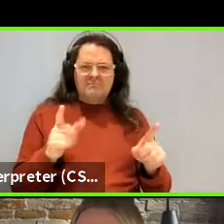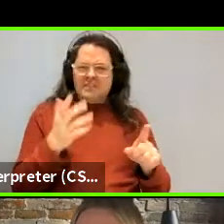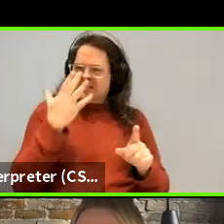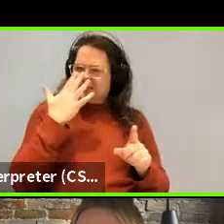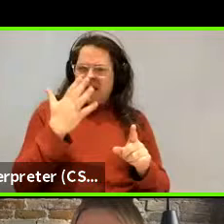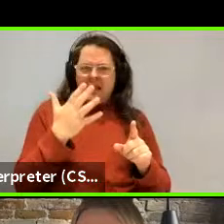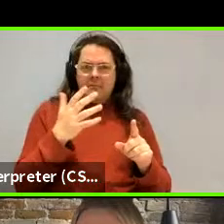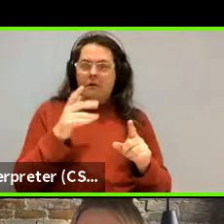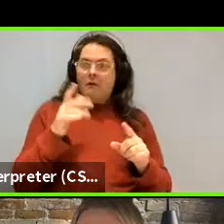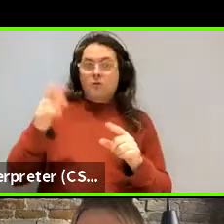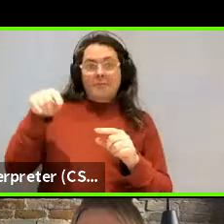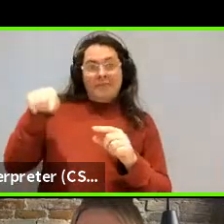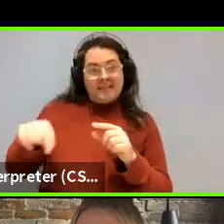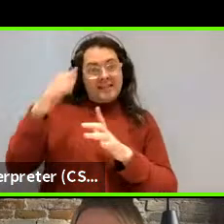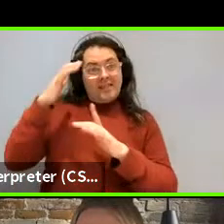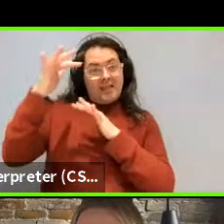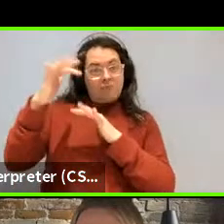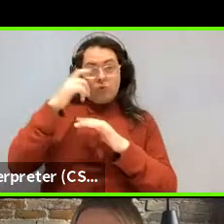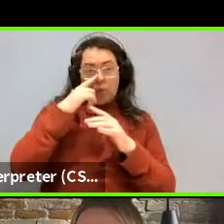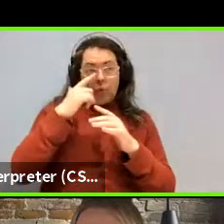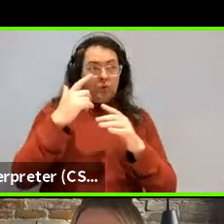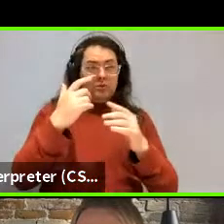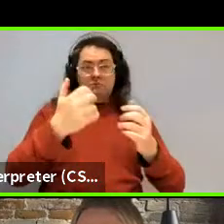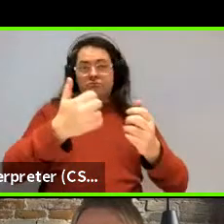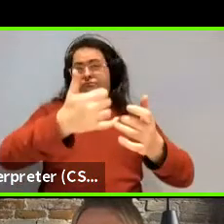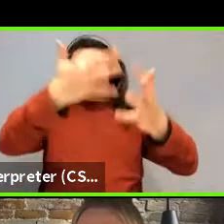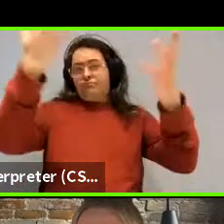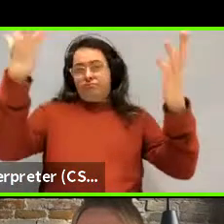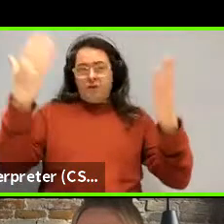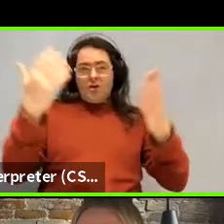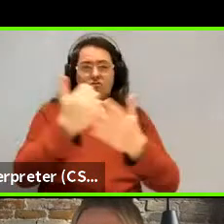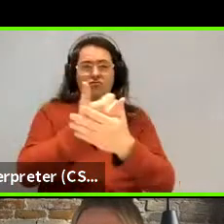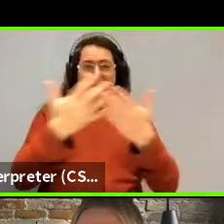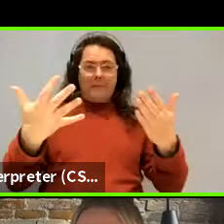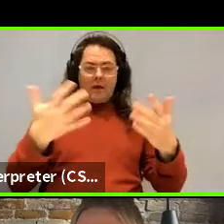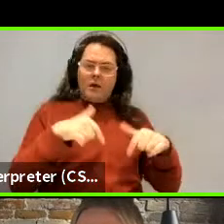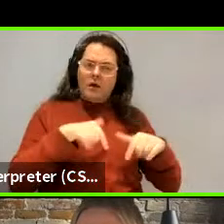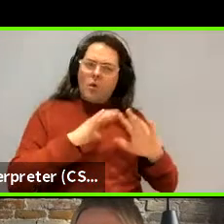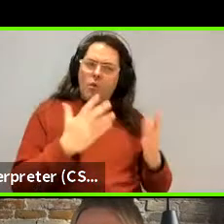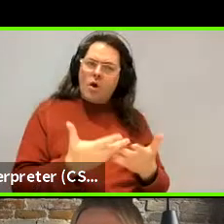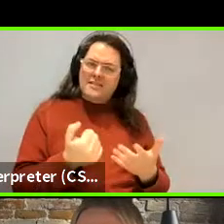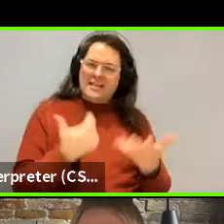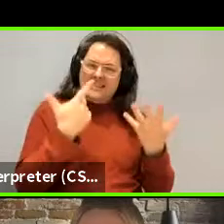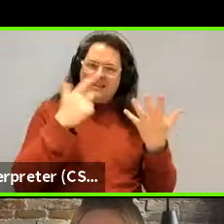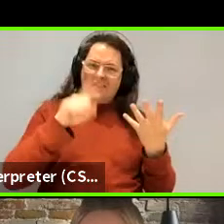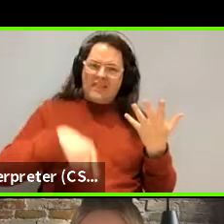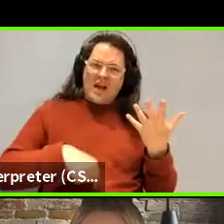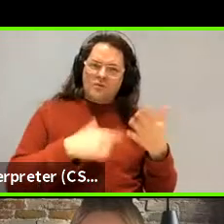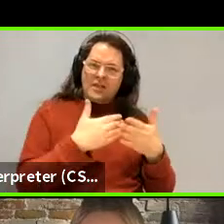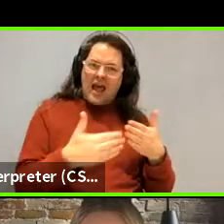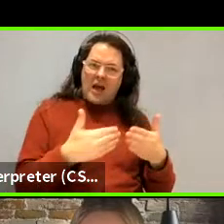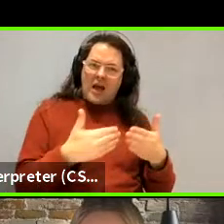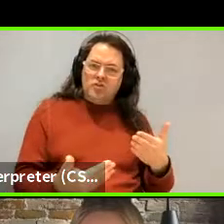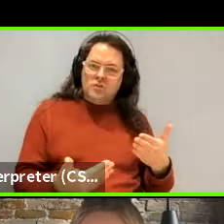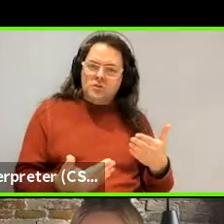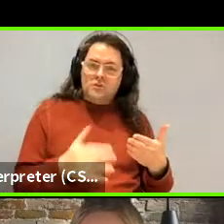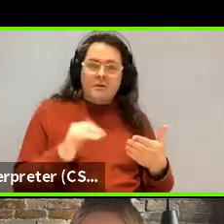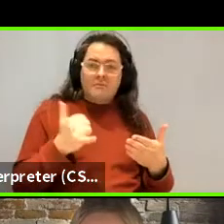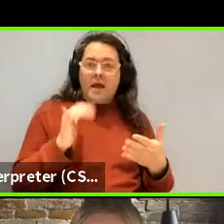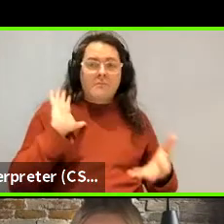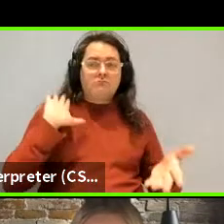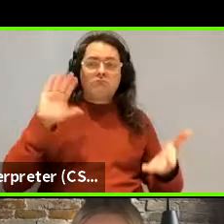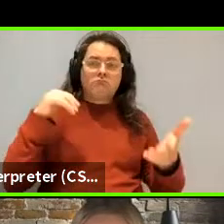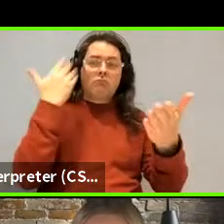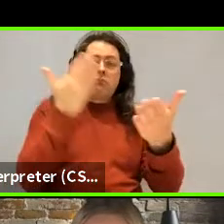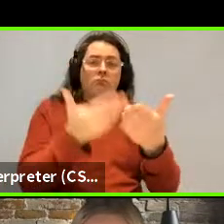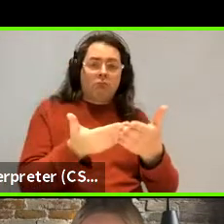grammars of which, you there are only 7,000 languages that exist right now. And maybe there's tens of thousands or something that have ever existed.